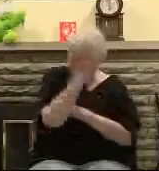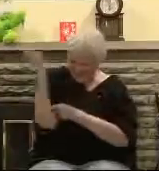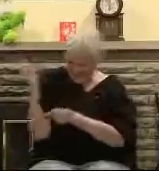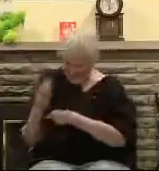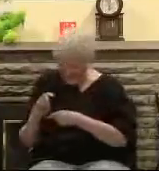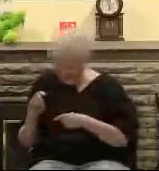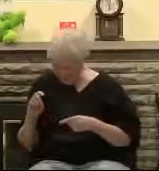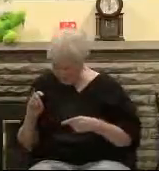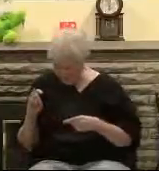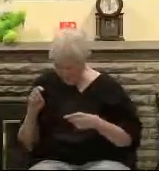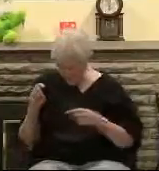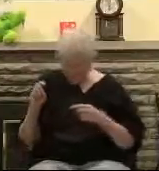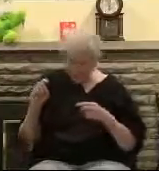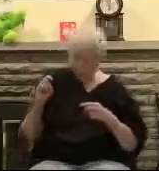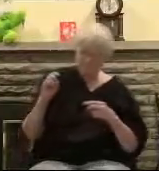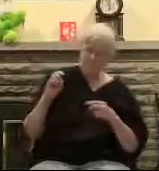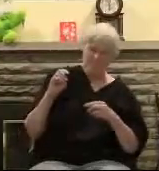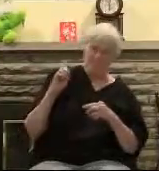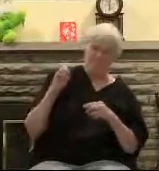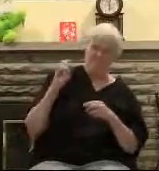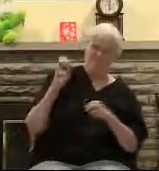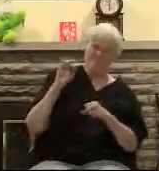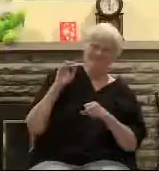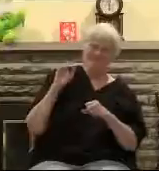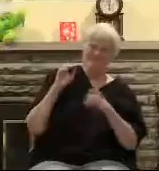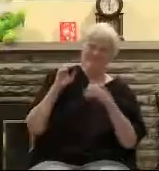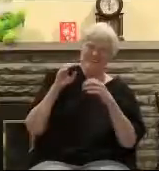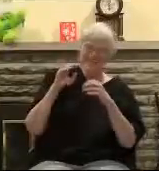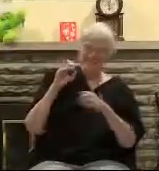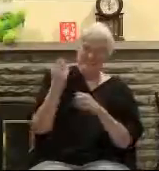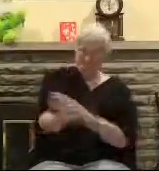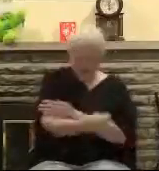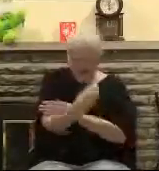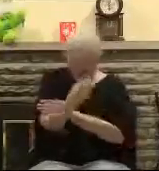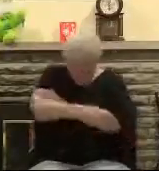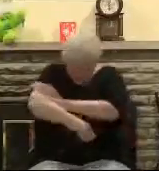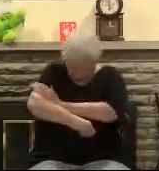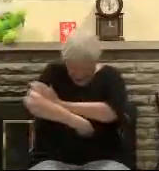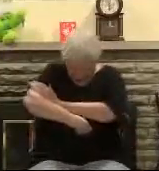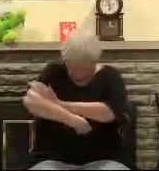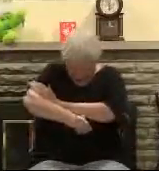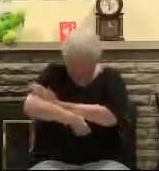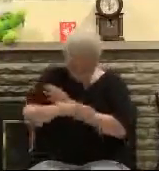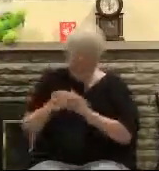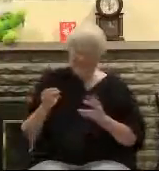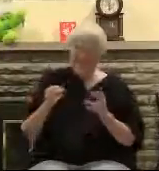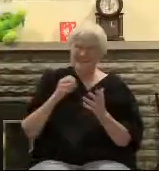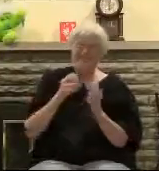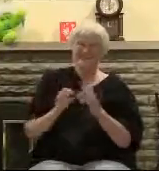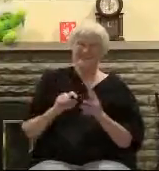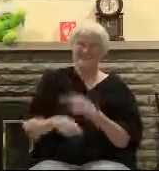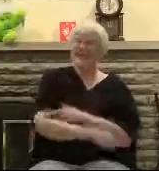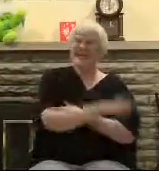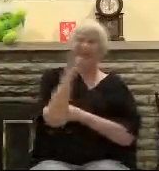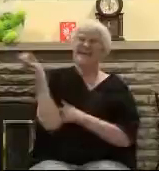night I woke up with a stomachache. What time was it? 4 a.m. Well it actually not last night it was this morning. You see what saying? So you got to be